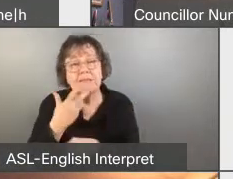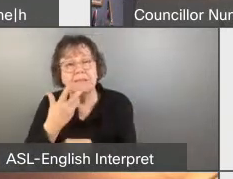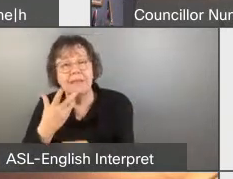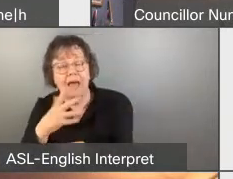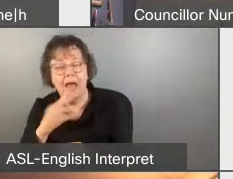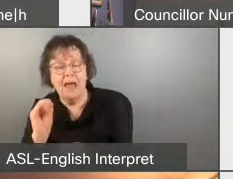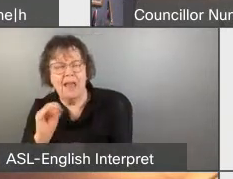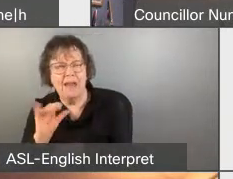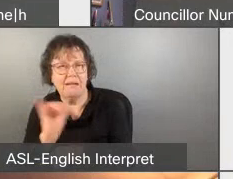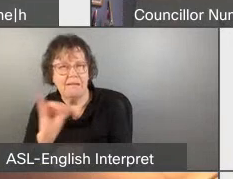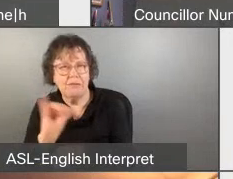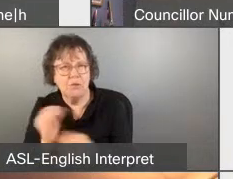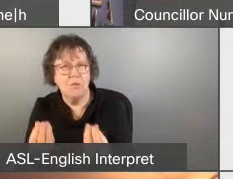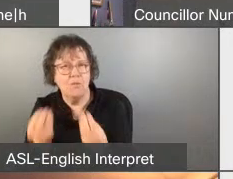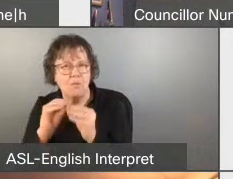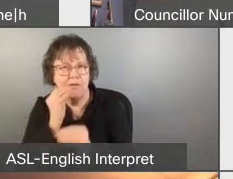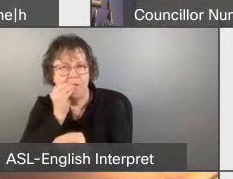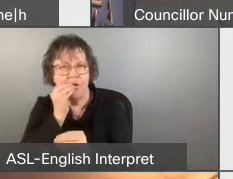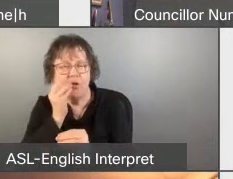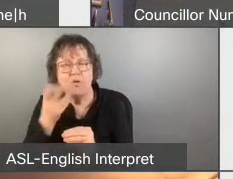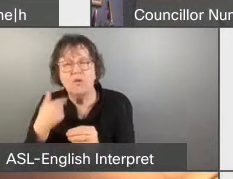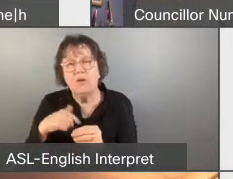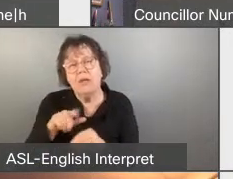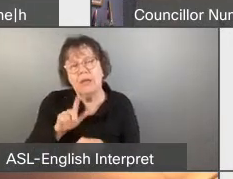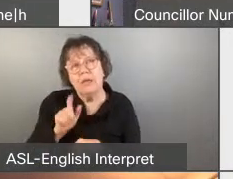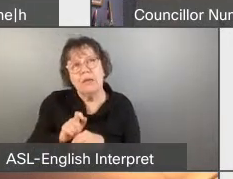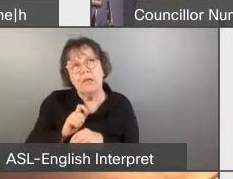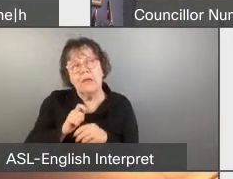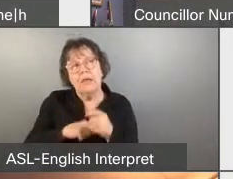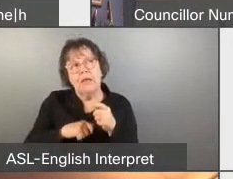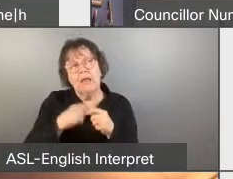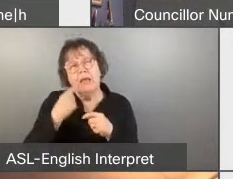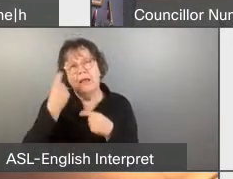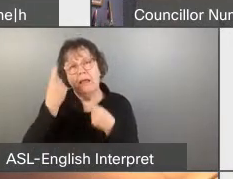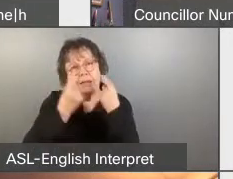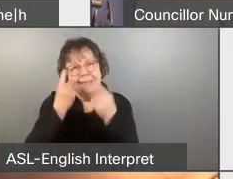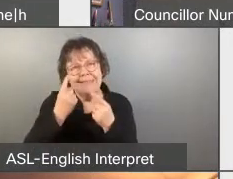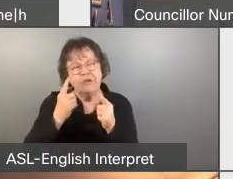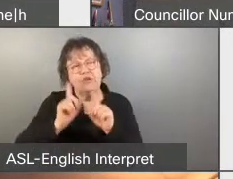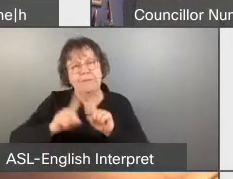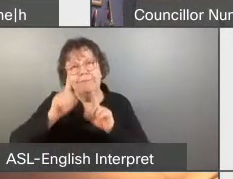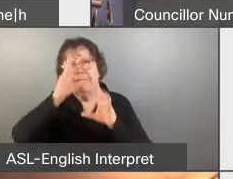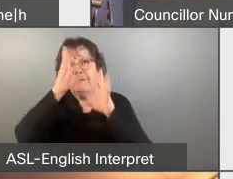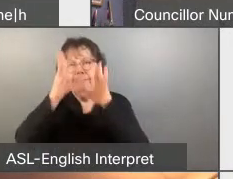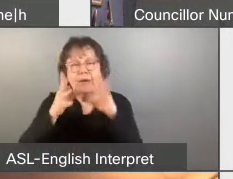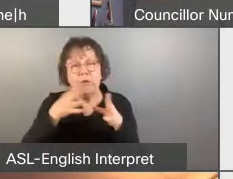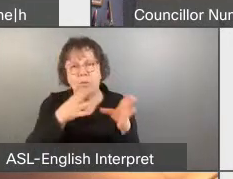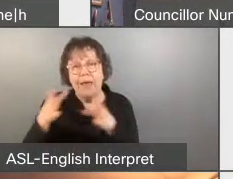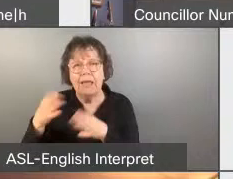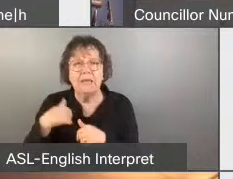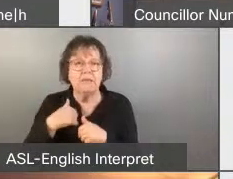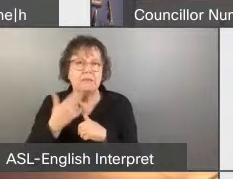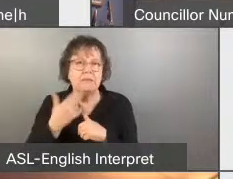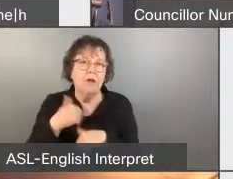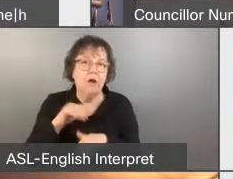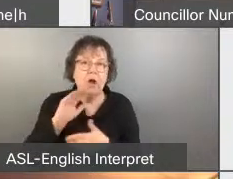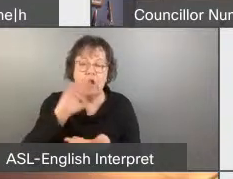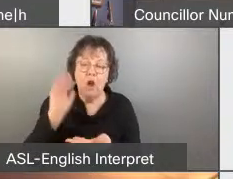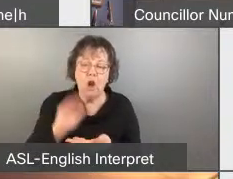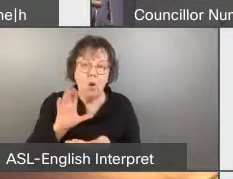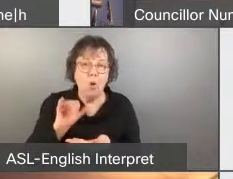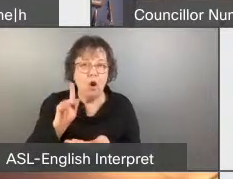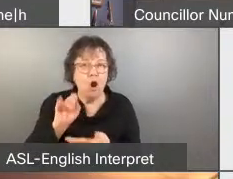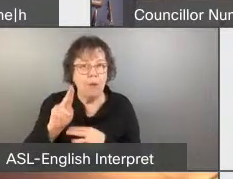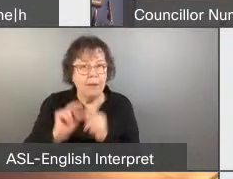buildings to reduce our greenhouse gas emissions is an innovative way to combat the climate crisis. Growing low carbon building materials in real estate